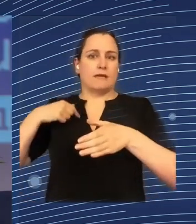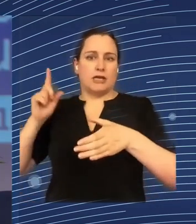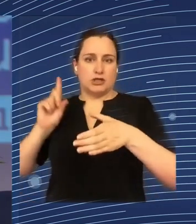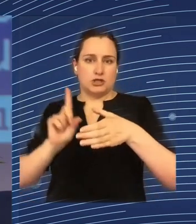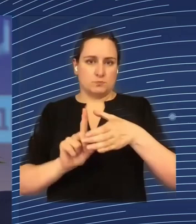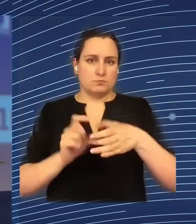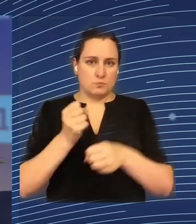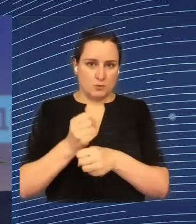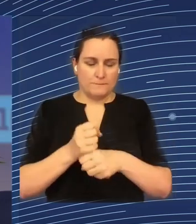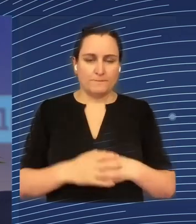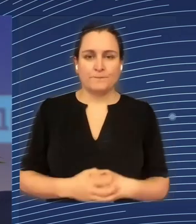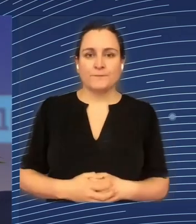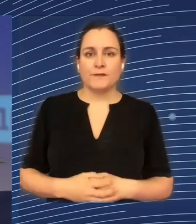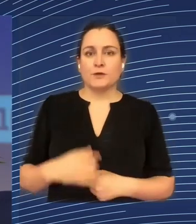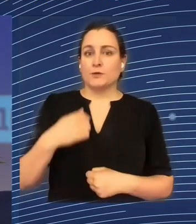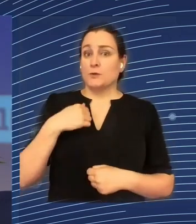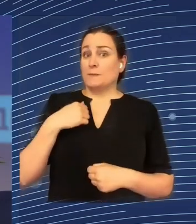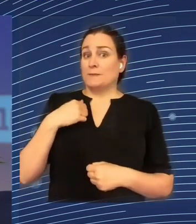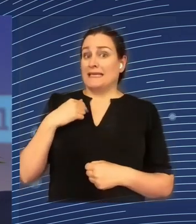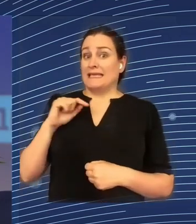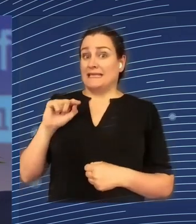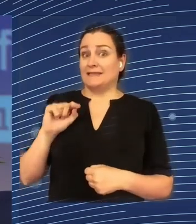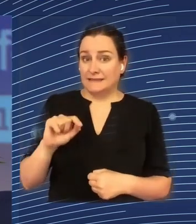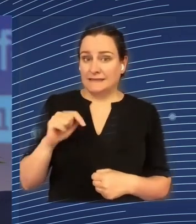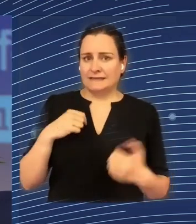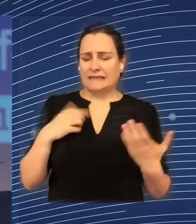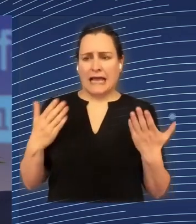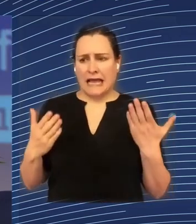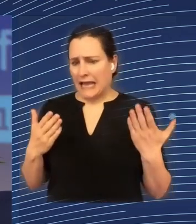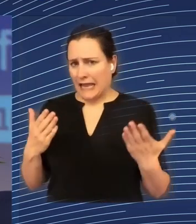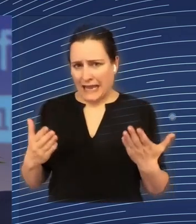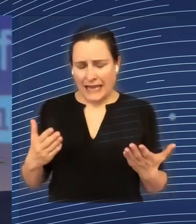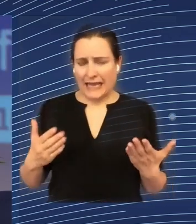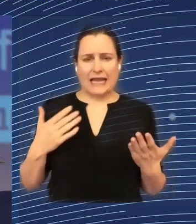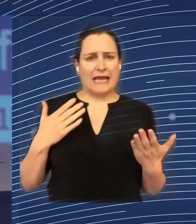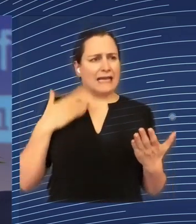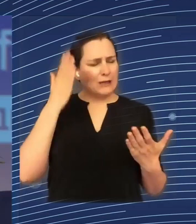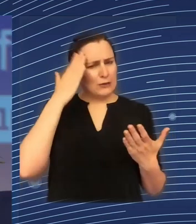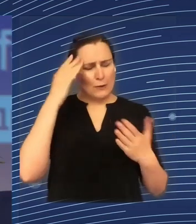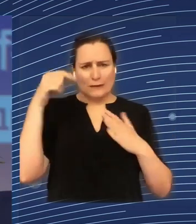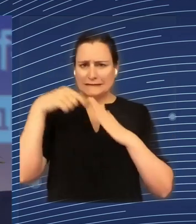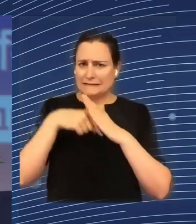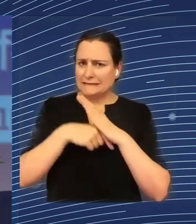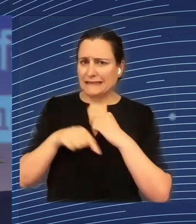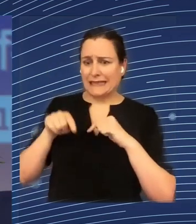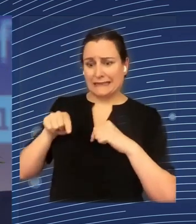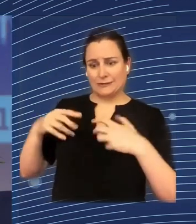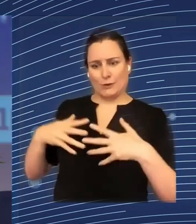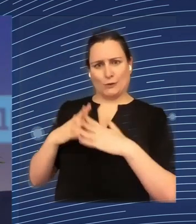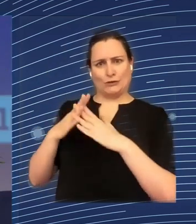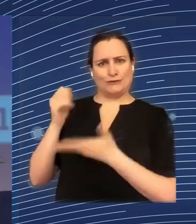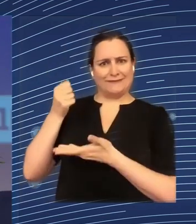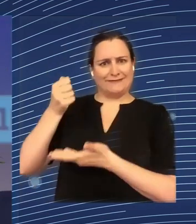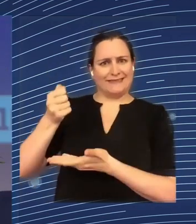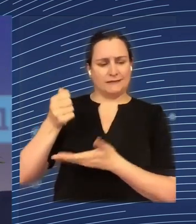hard for me to decode all abbreviations, to know all the complexity of the policy.